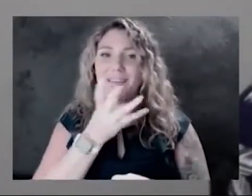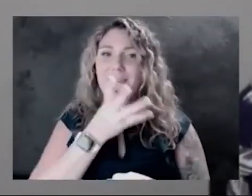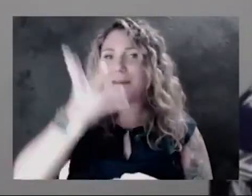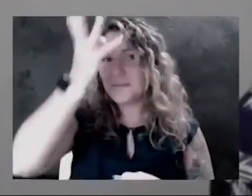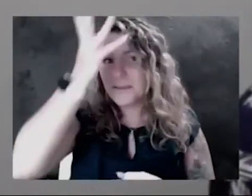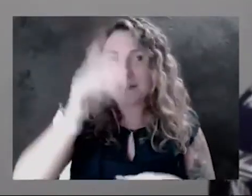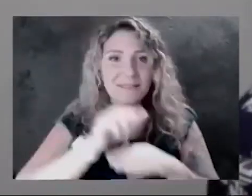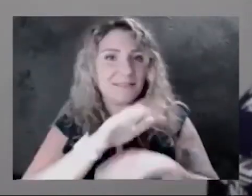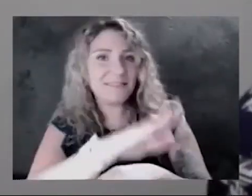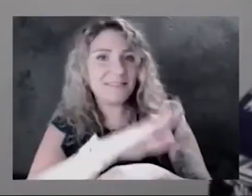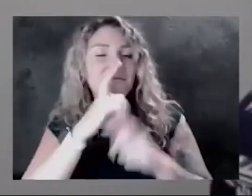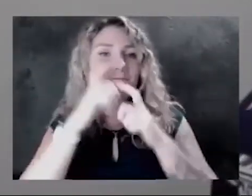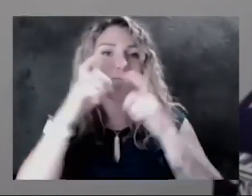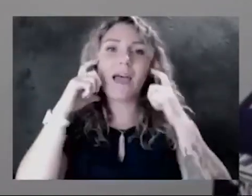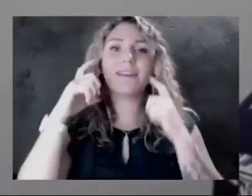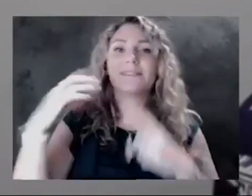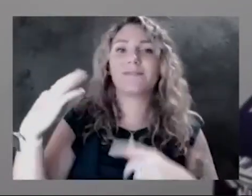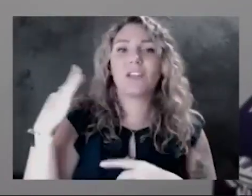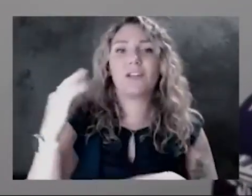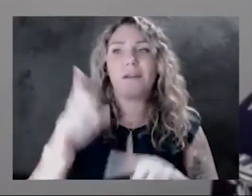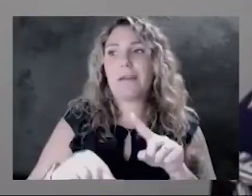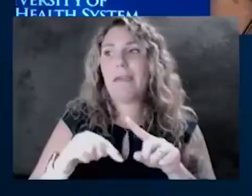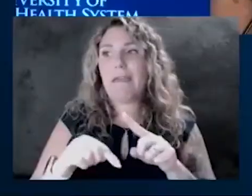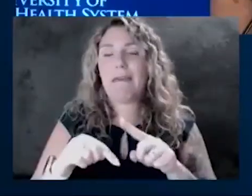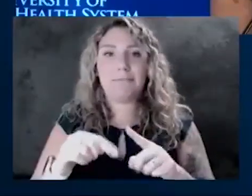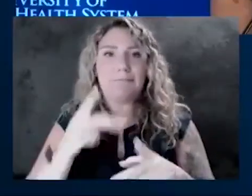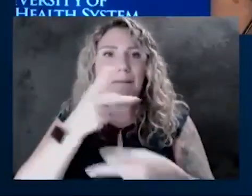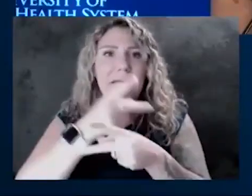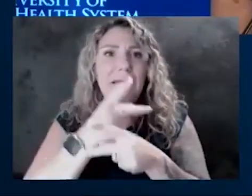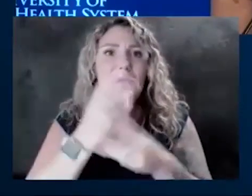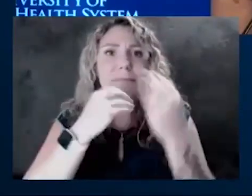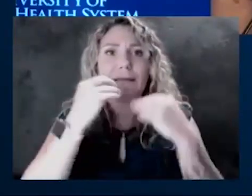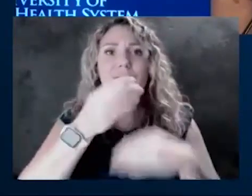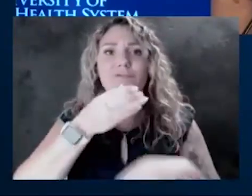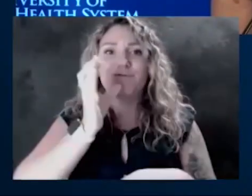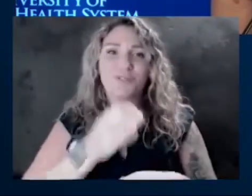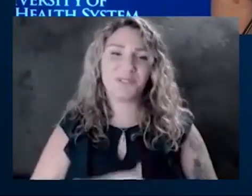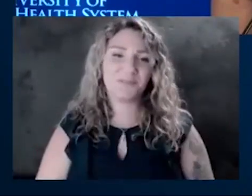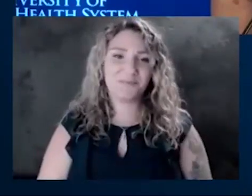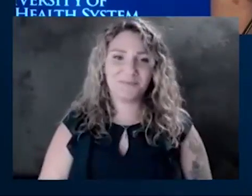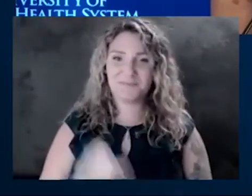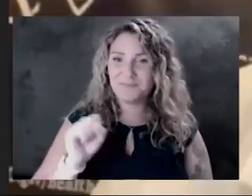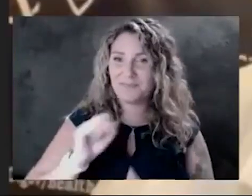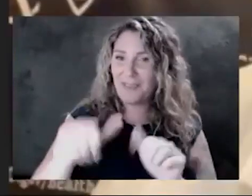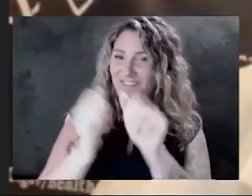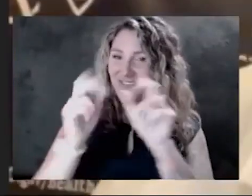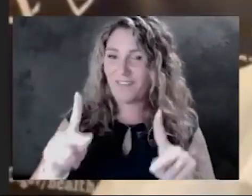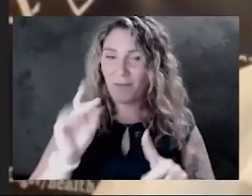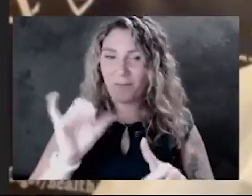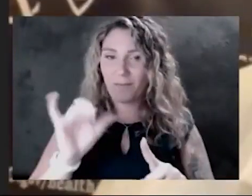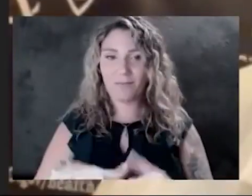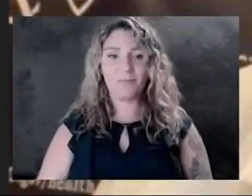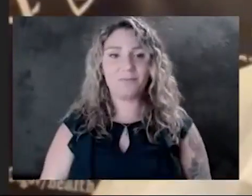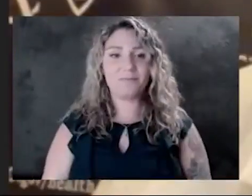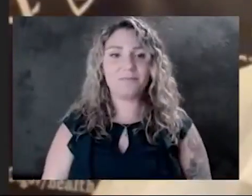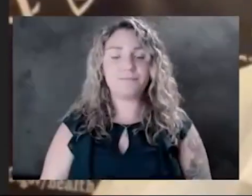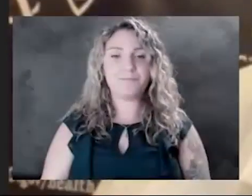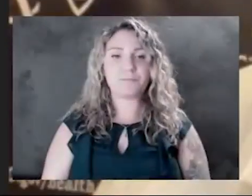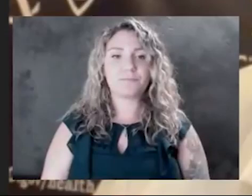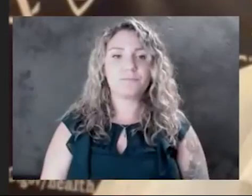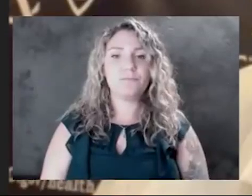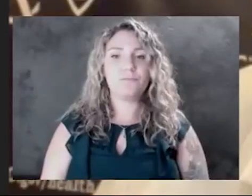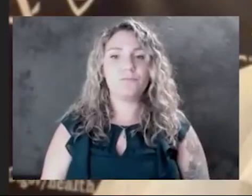voluntarily can't keep that mask on to eat and drink. Yeah, just to piggyback on that, you know, a lot of the districts are